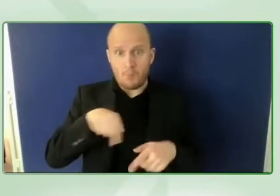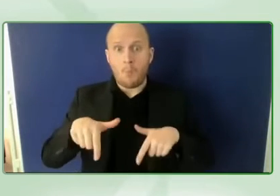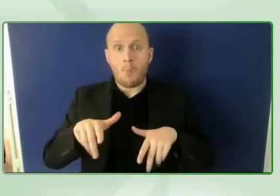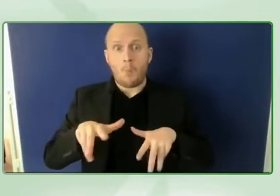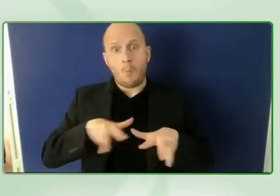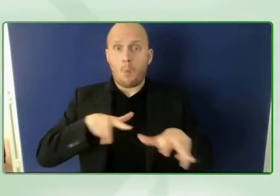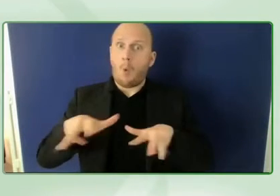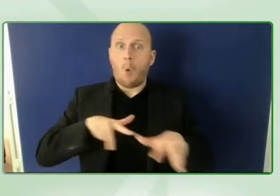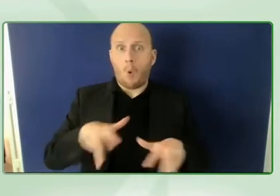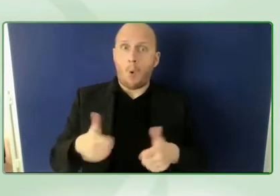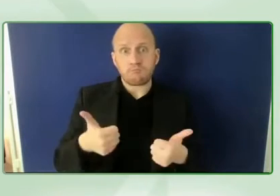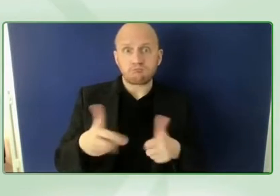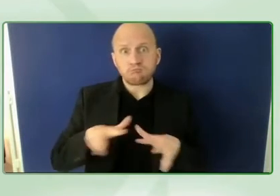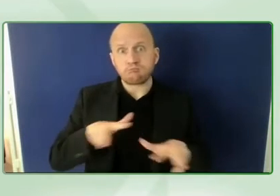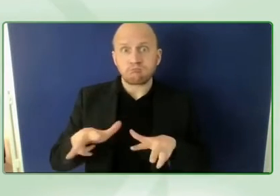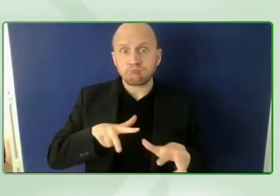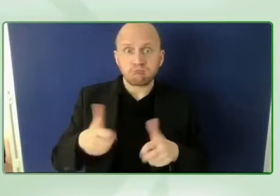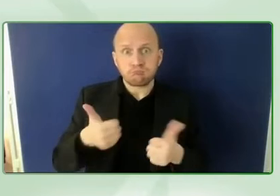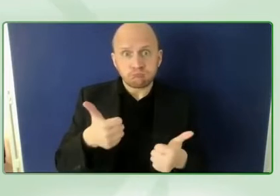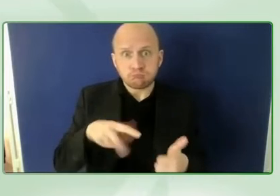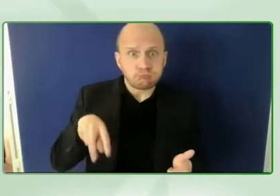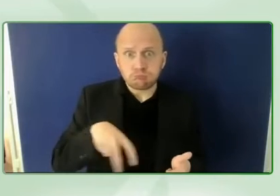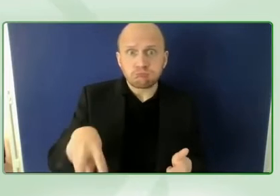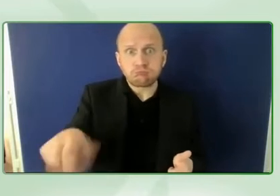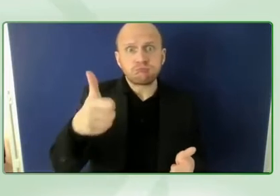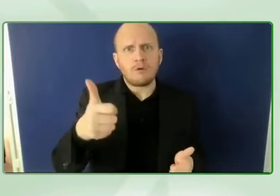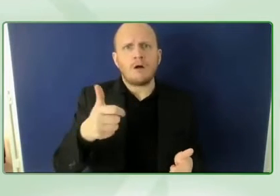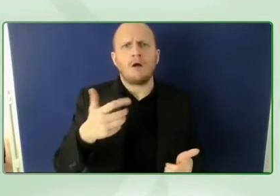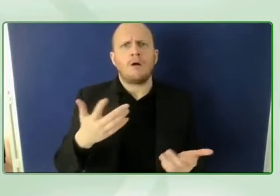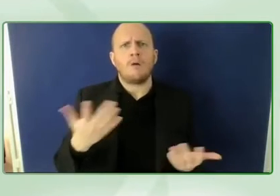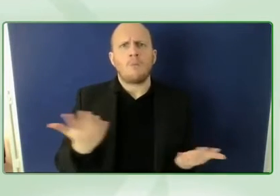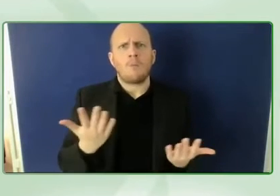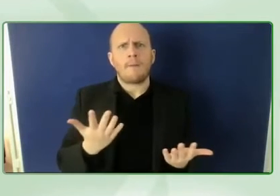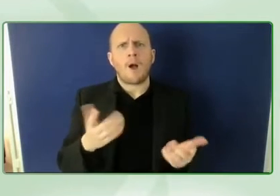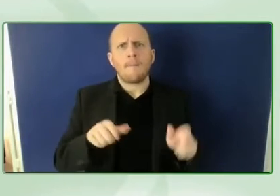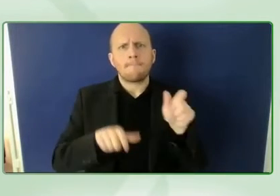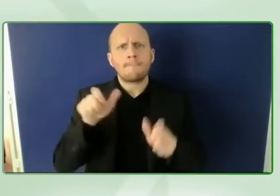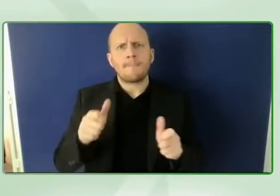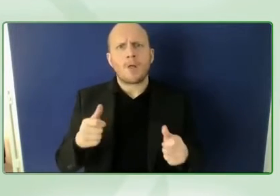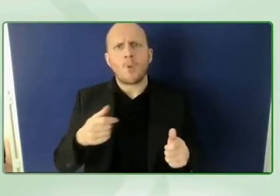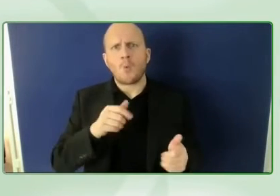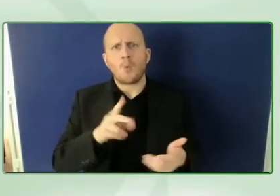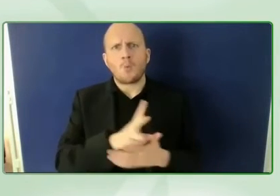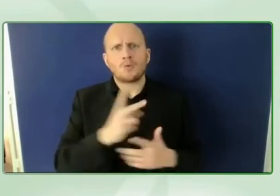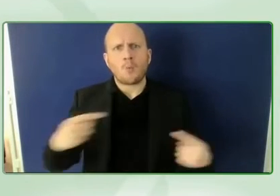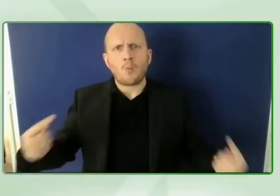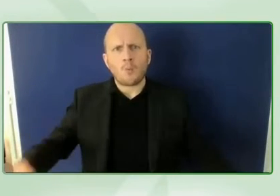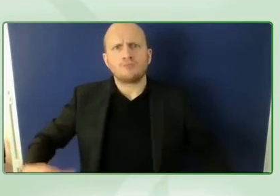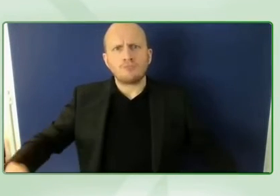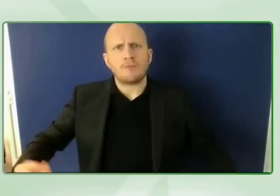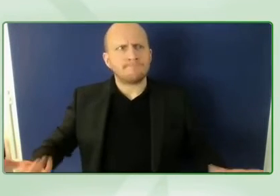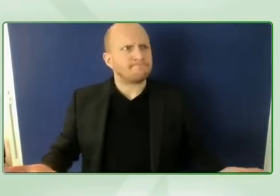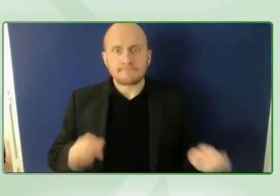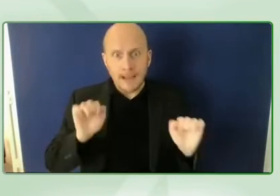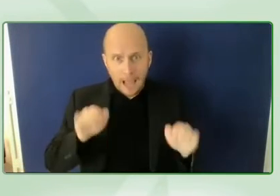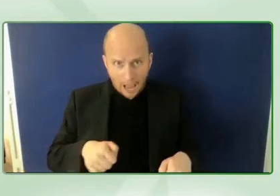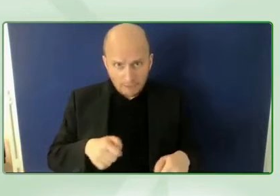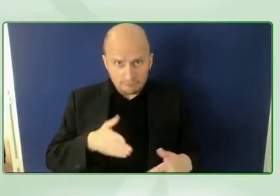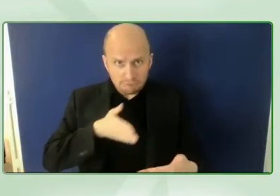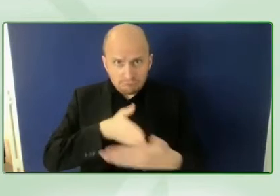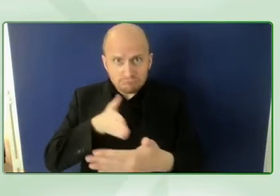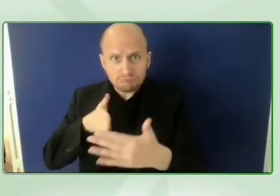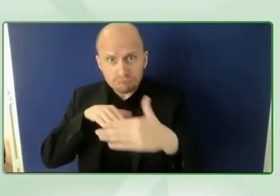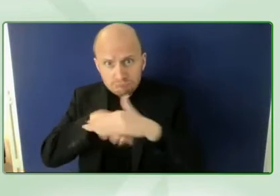could you watch sports um uh unfortunately in many places you couldn't it's it's you know only the first step in global